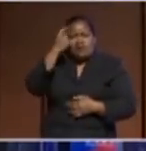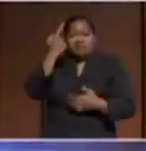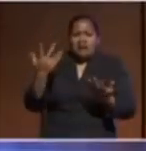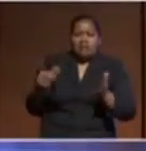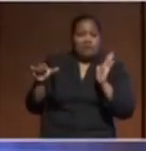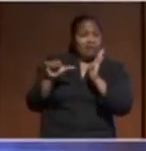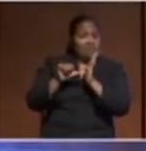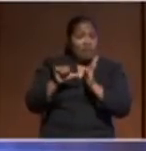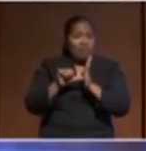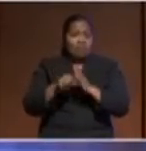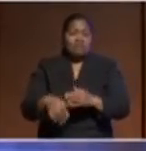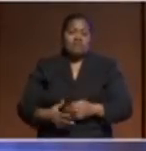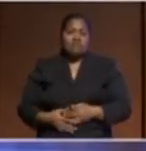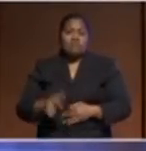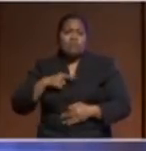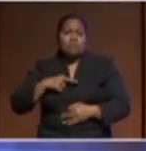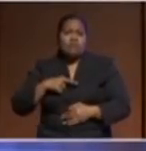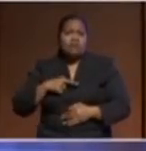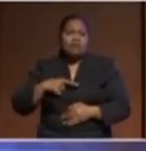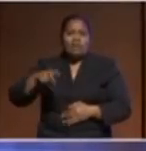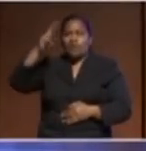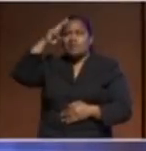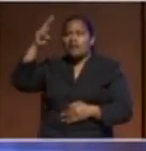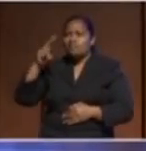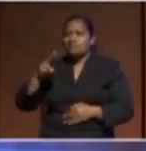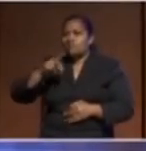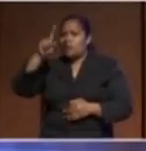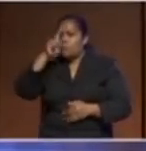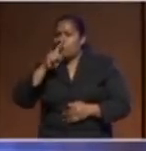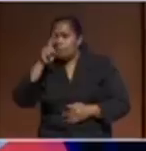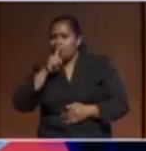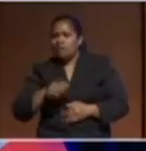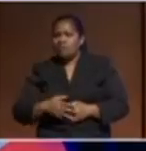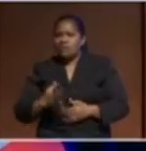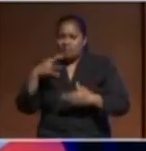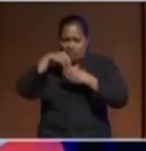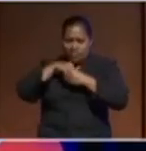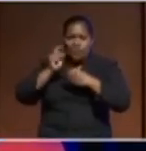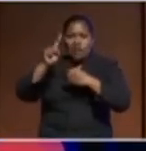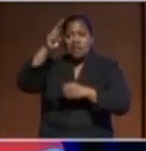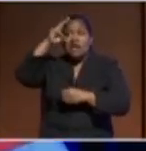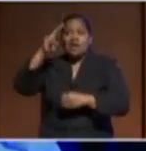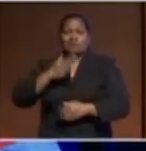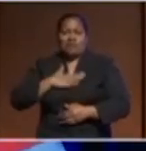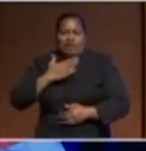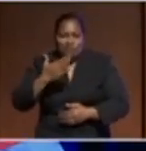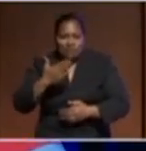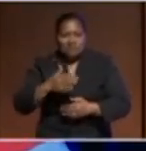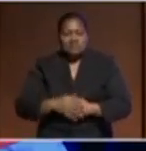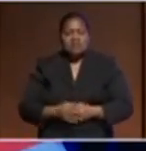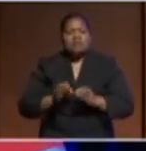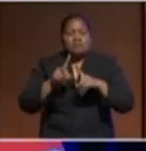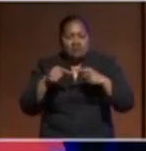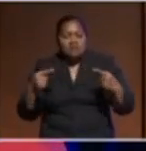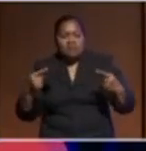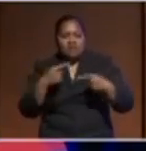nations like people are driven by national interests. And that's something that we all push for. I